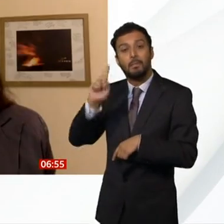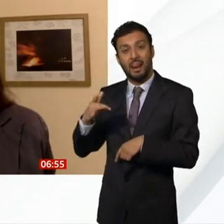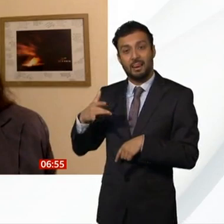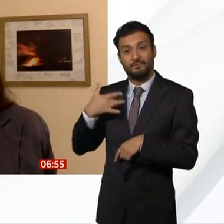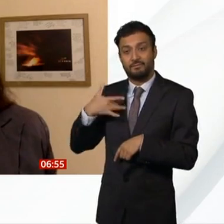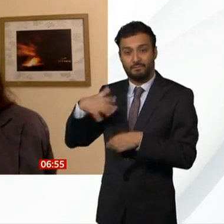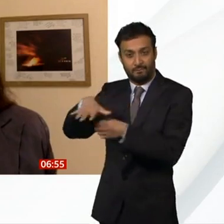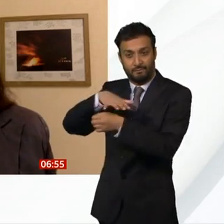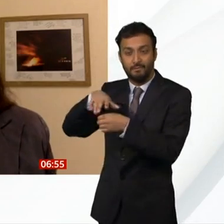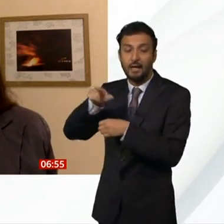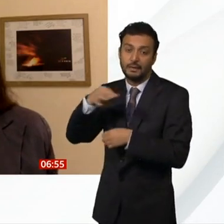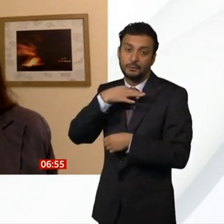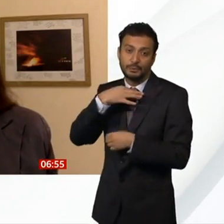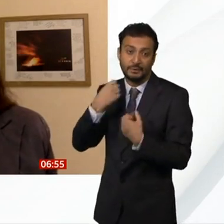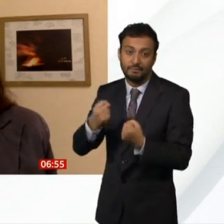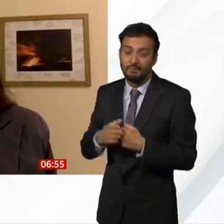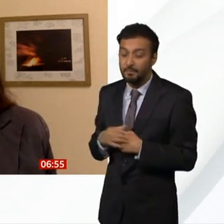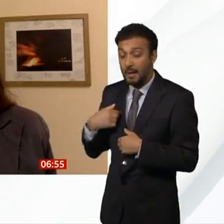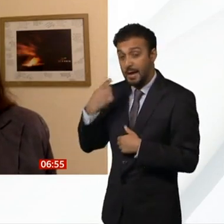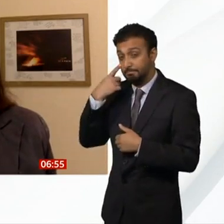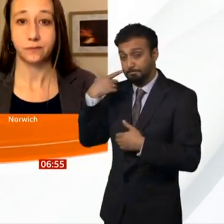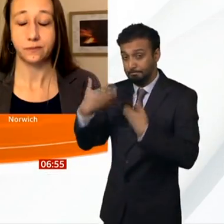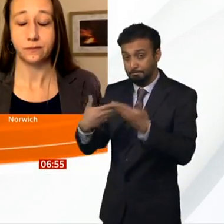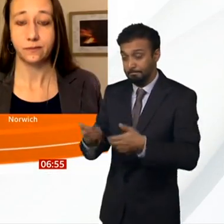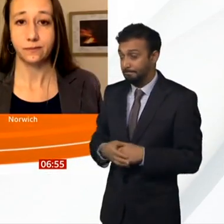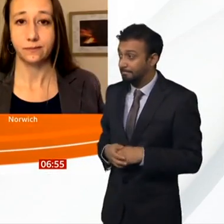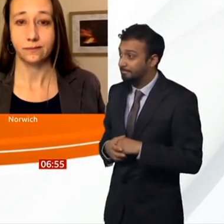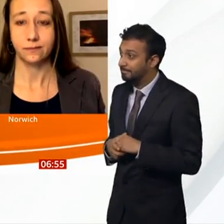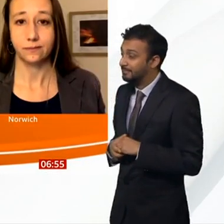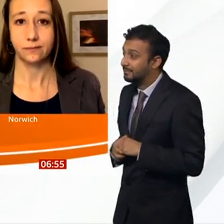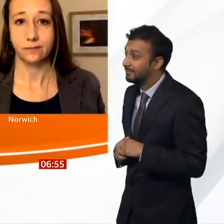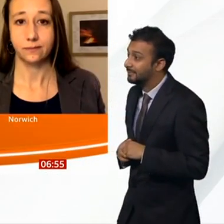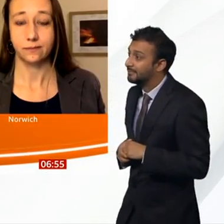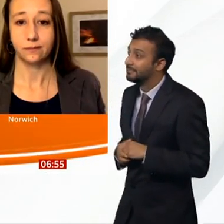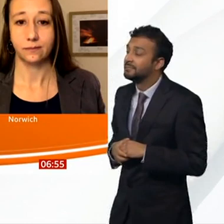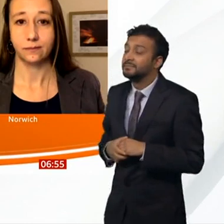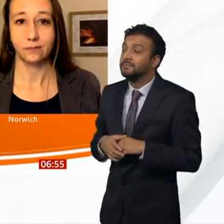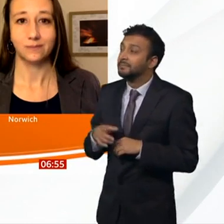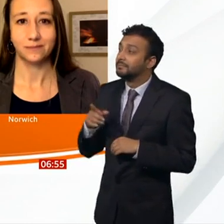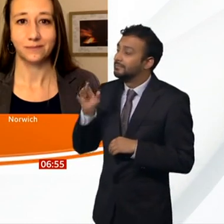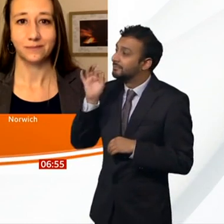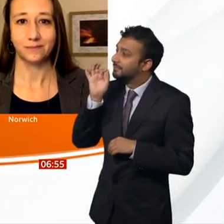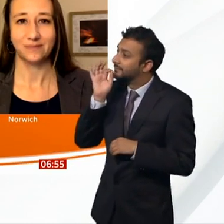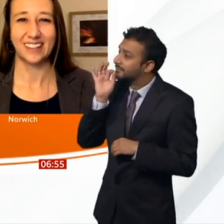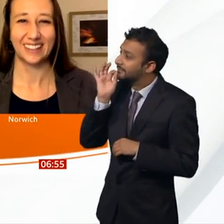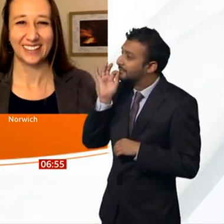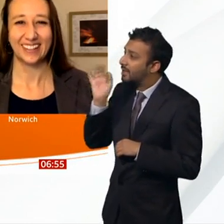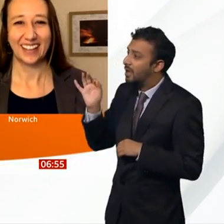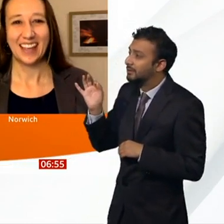we'll see how it unfolds. Just before we let you go, I have to ask you about the picture of your left shoulder.